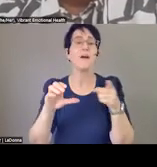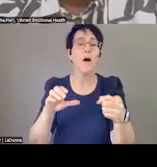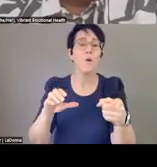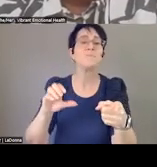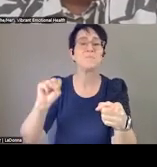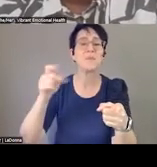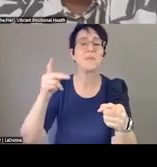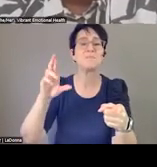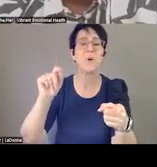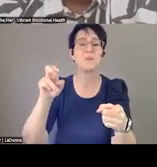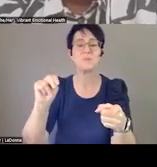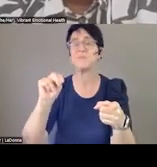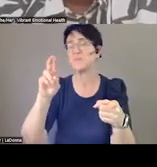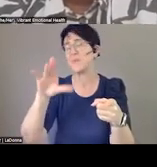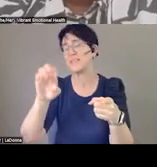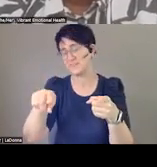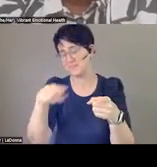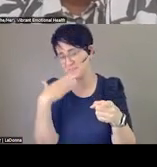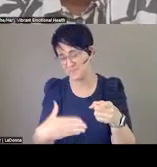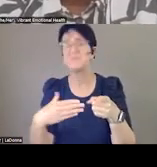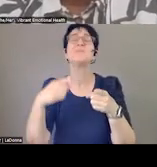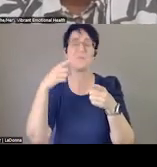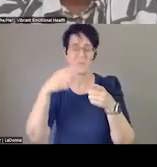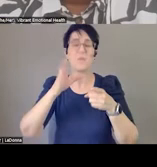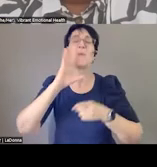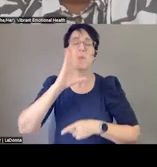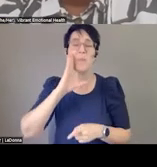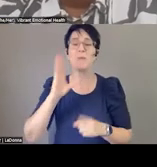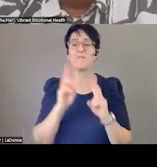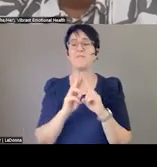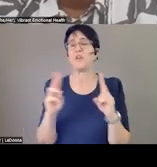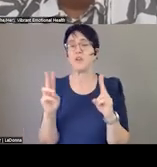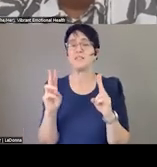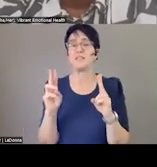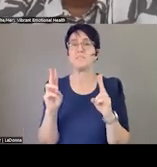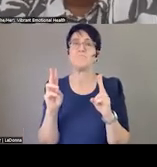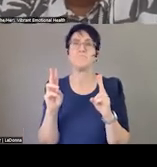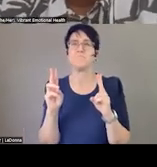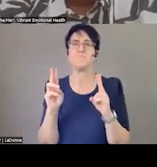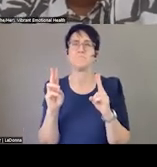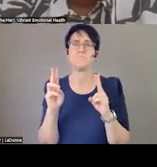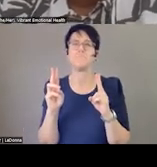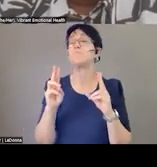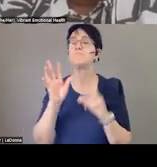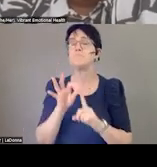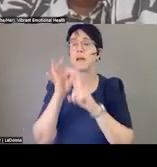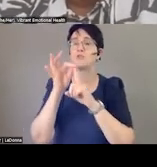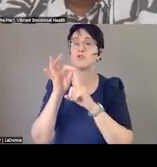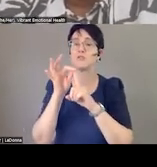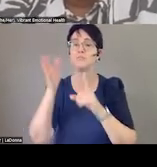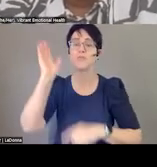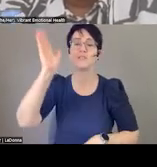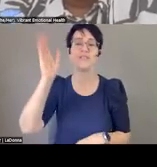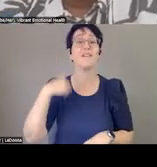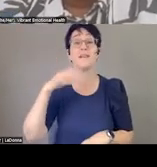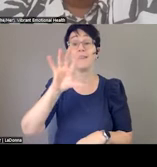who are part of this group. So that will be a very special presentation. Of course, the 988 will be